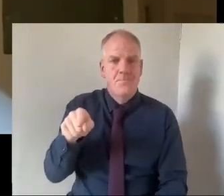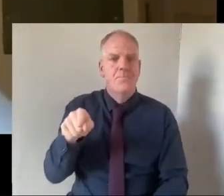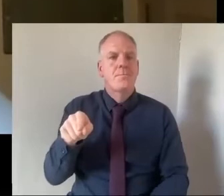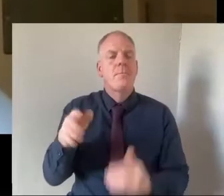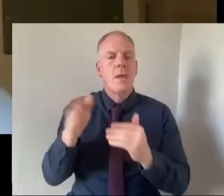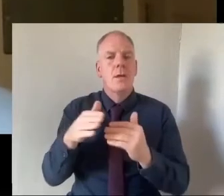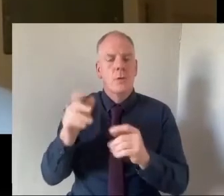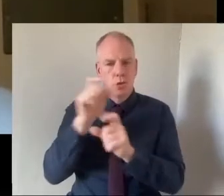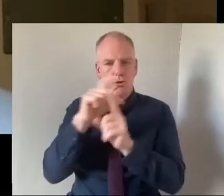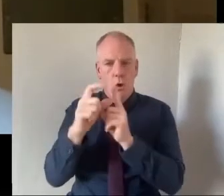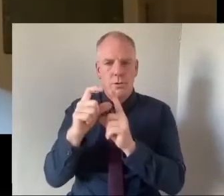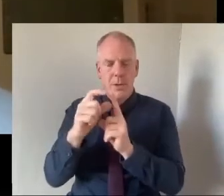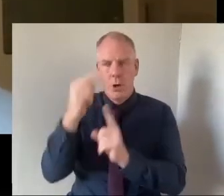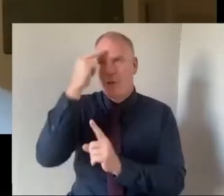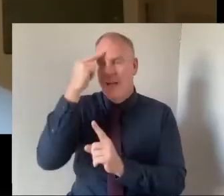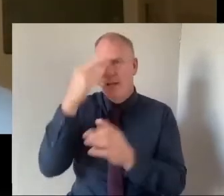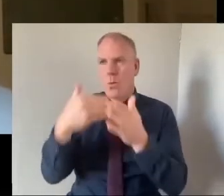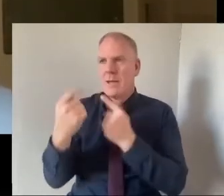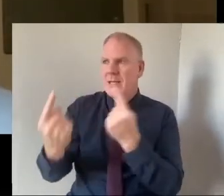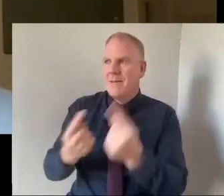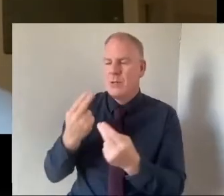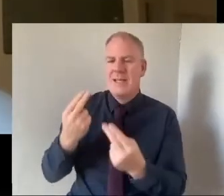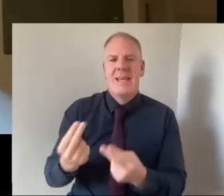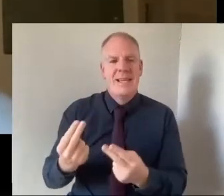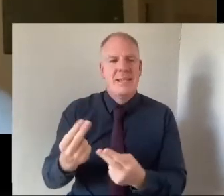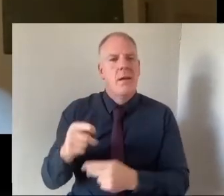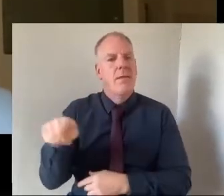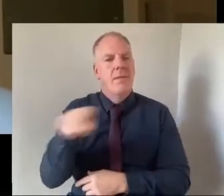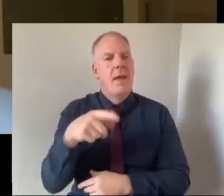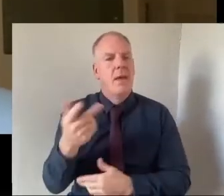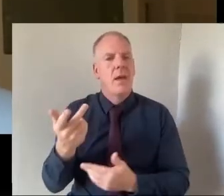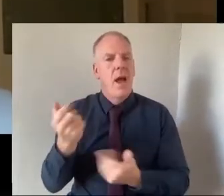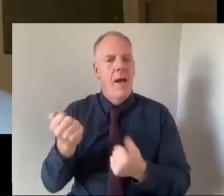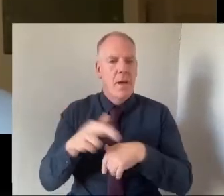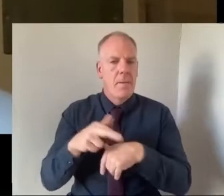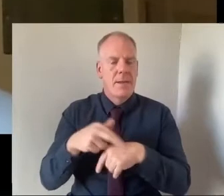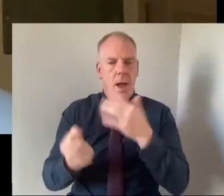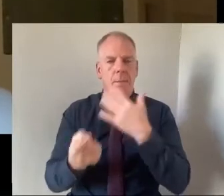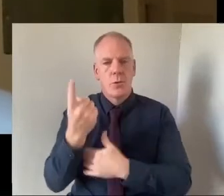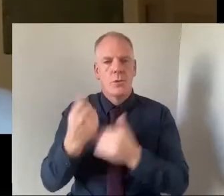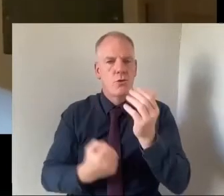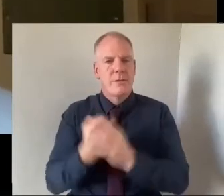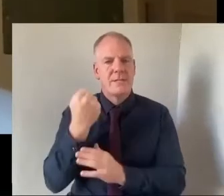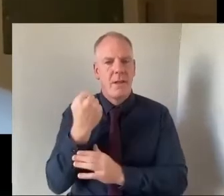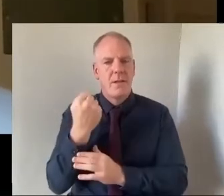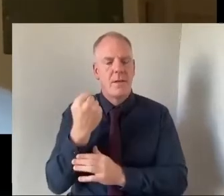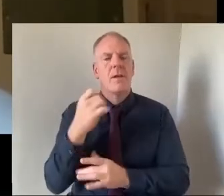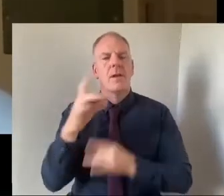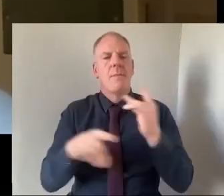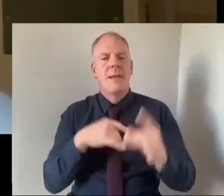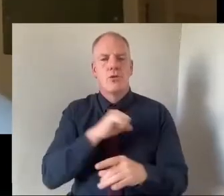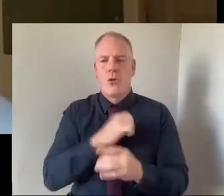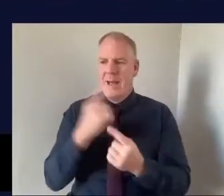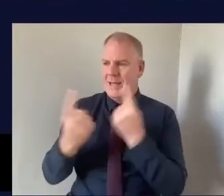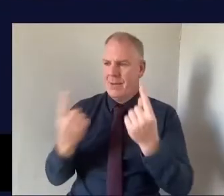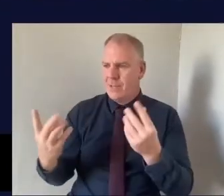culturally responsive to what the individual's needs are then we have a better chance of succeeding and getting those individuals engaged.